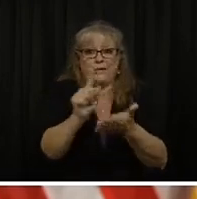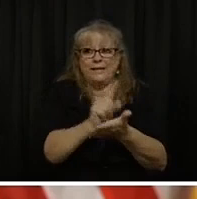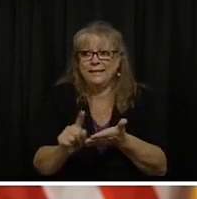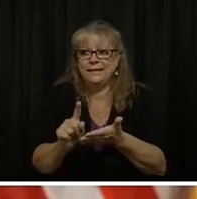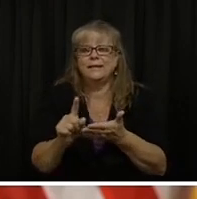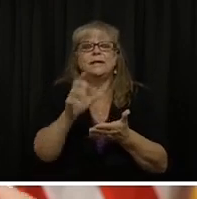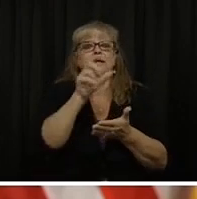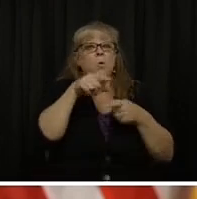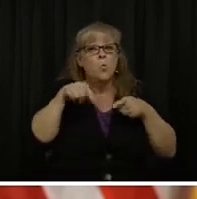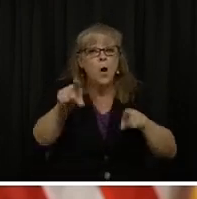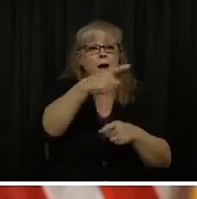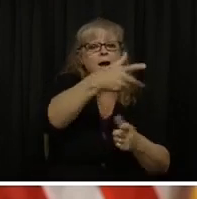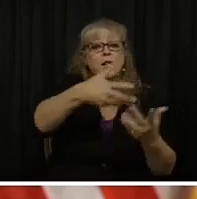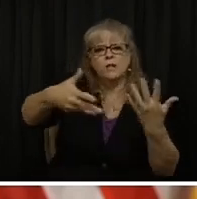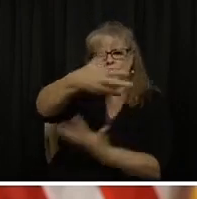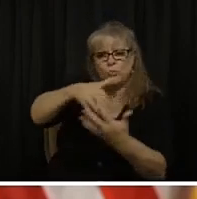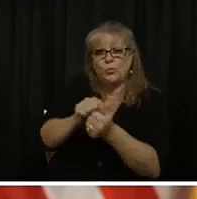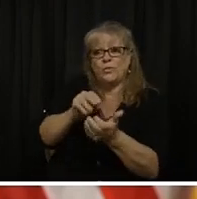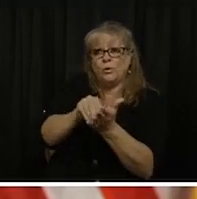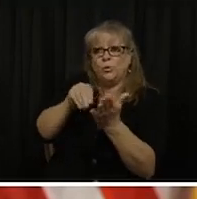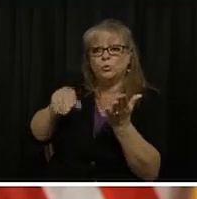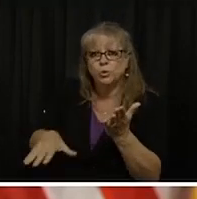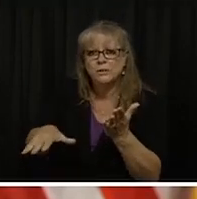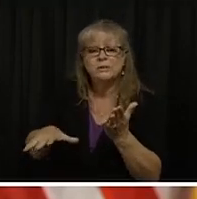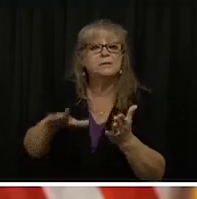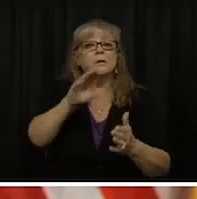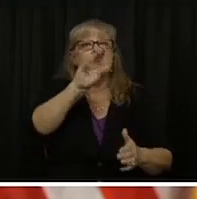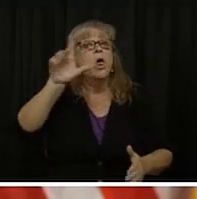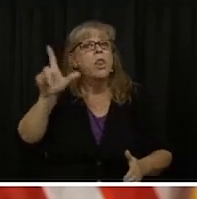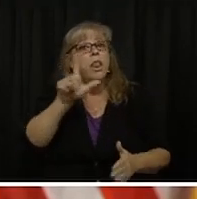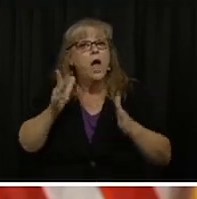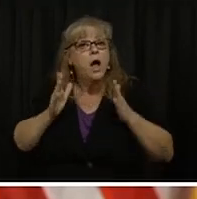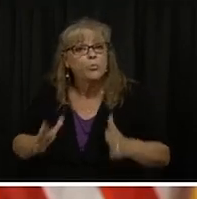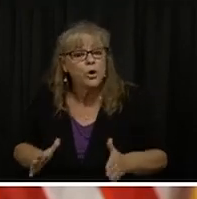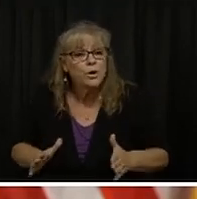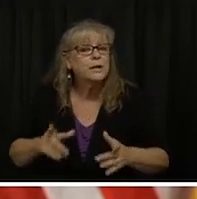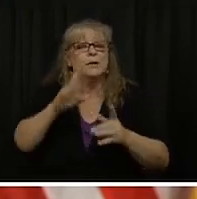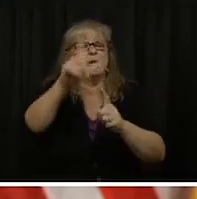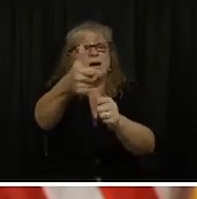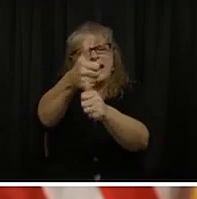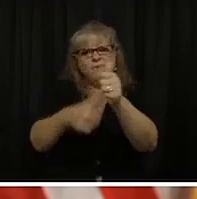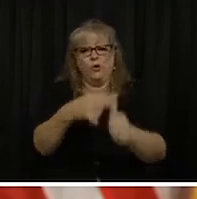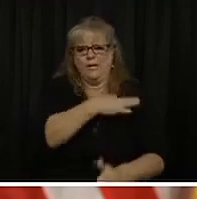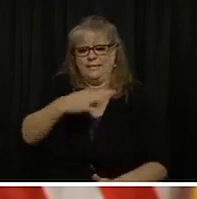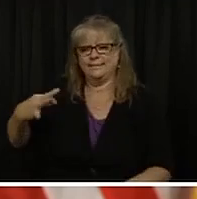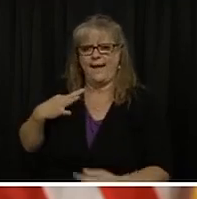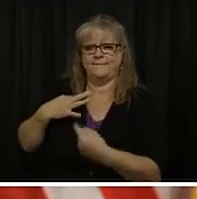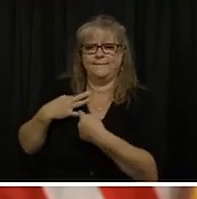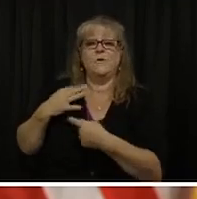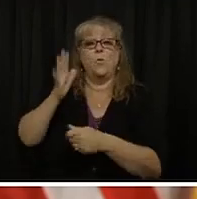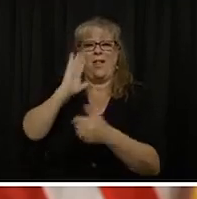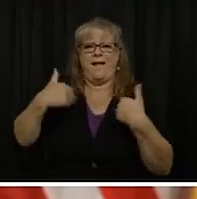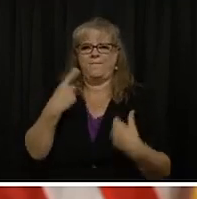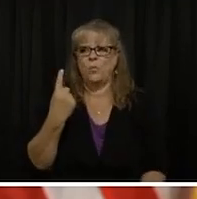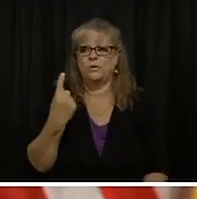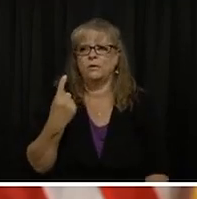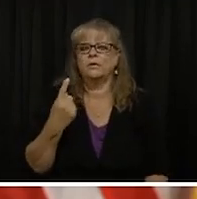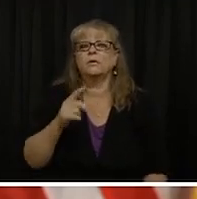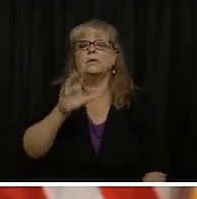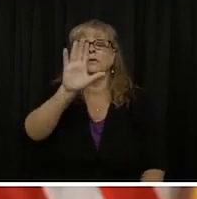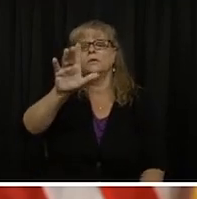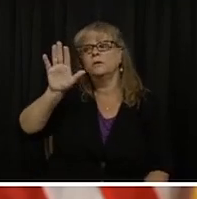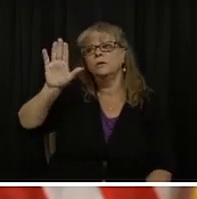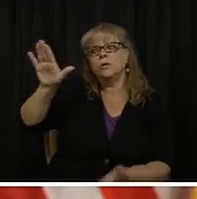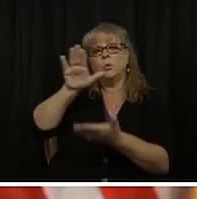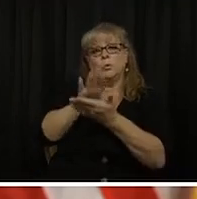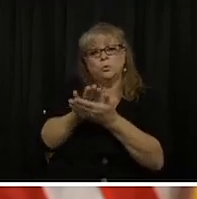librarian and clerk and everybody. So districts have a lot of work to do, they're working hard, the state